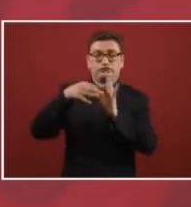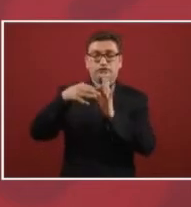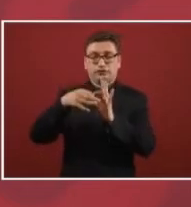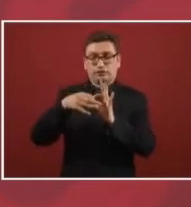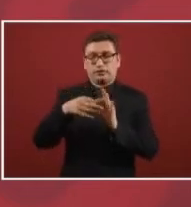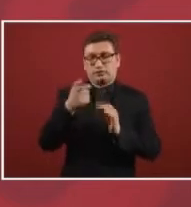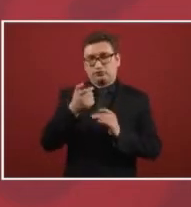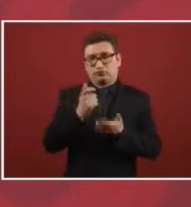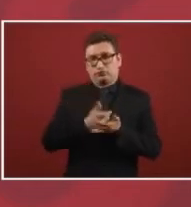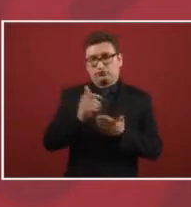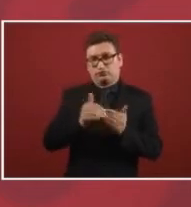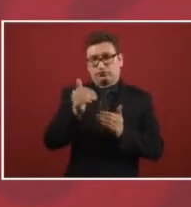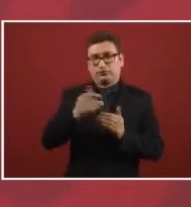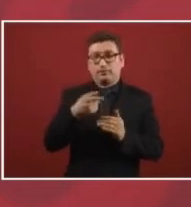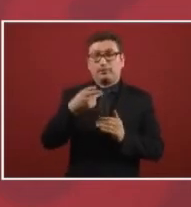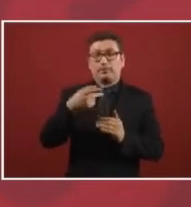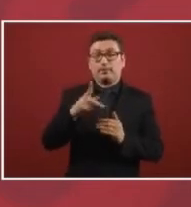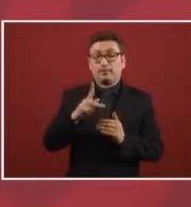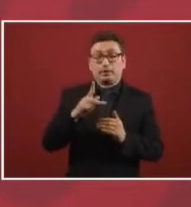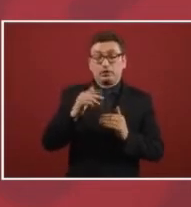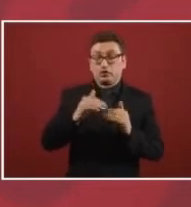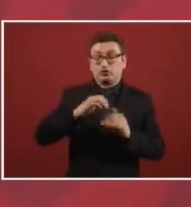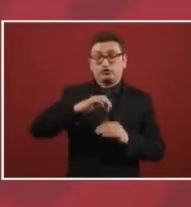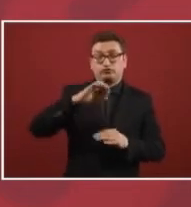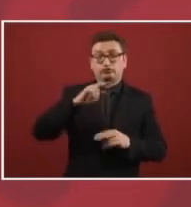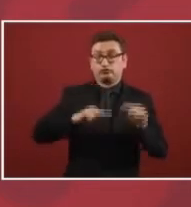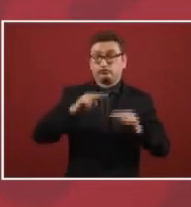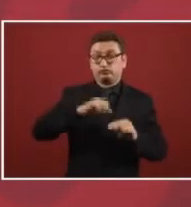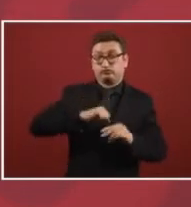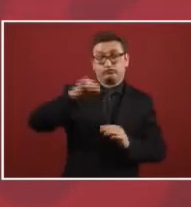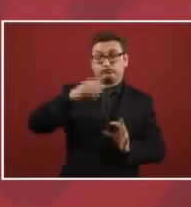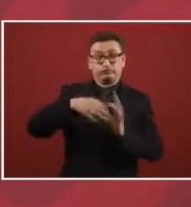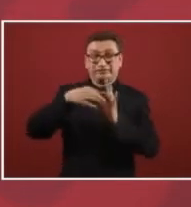the tariff.